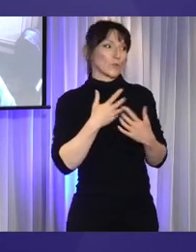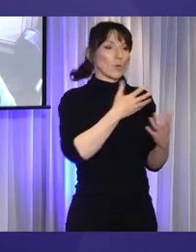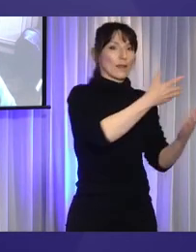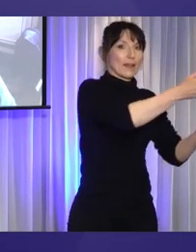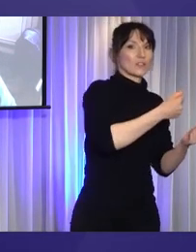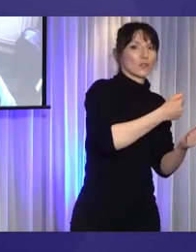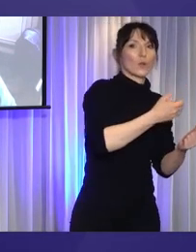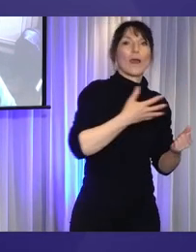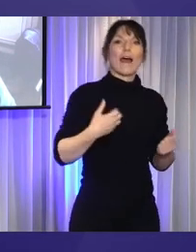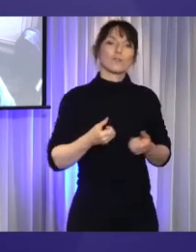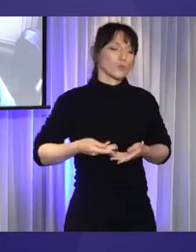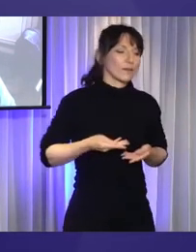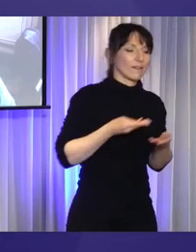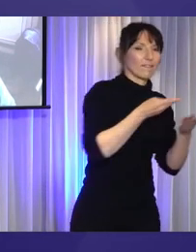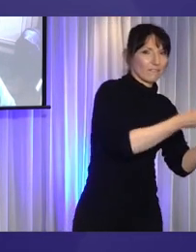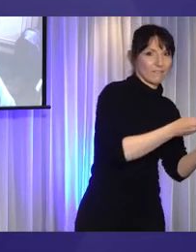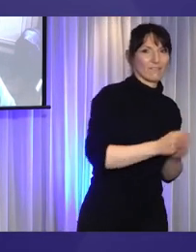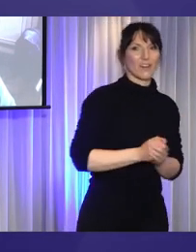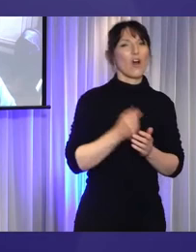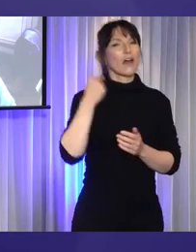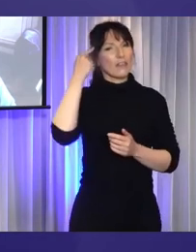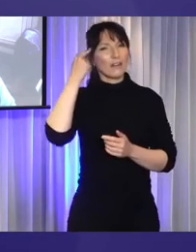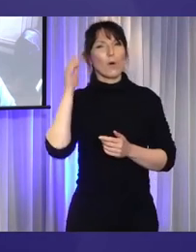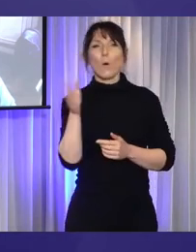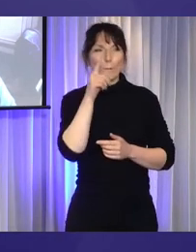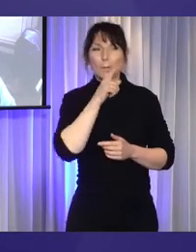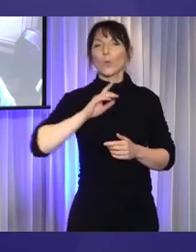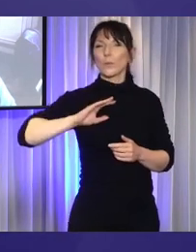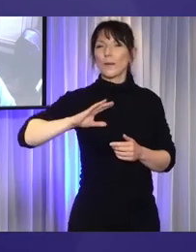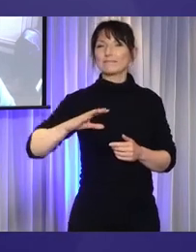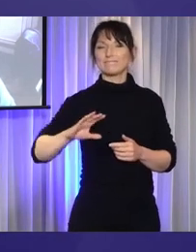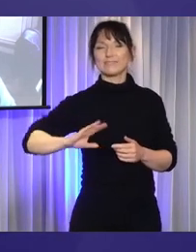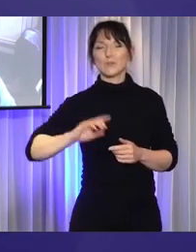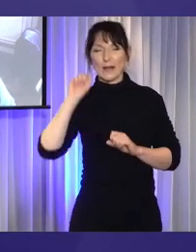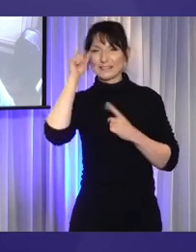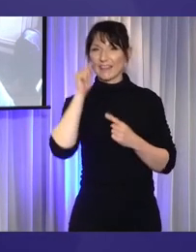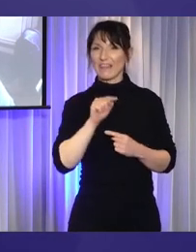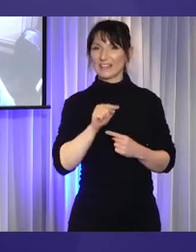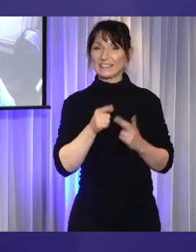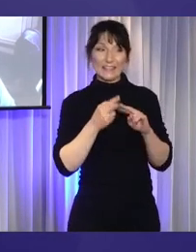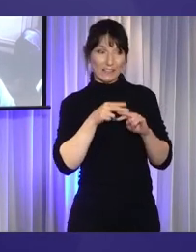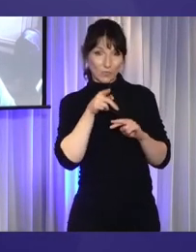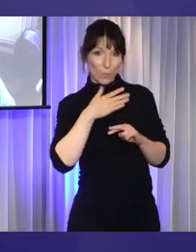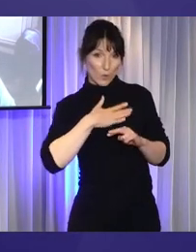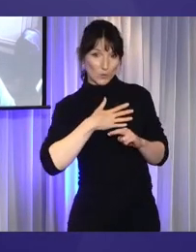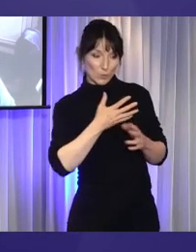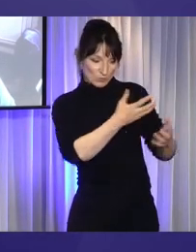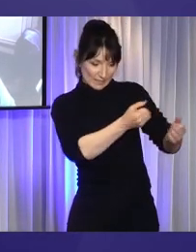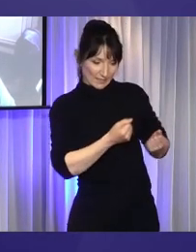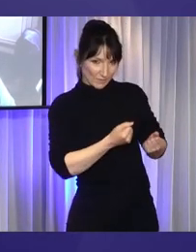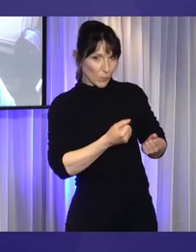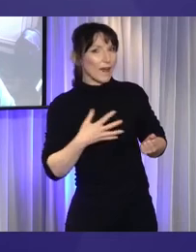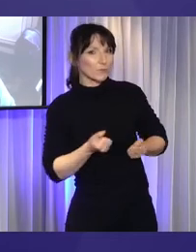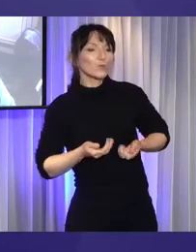And that is something that I think all people need to understand. If you want to get, you need